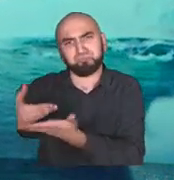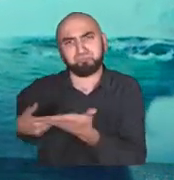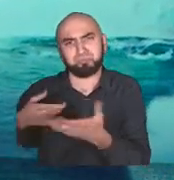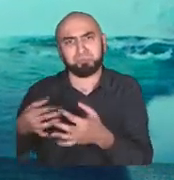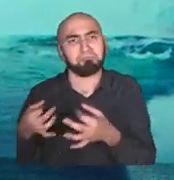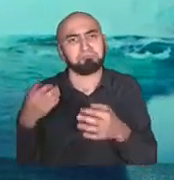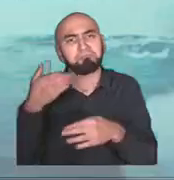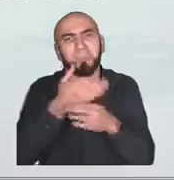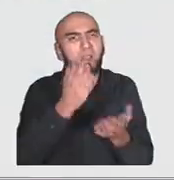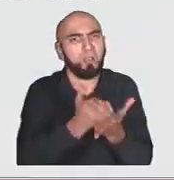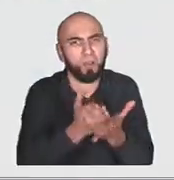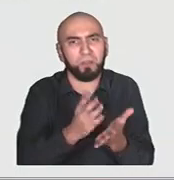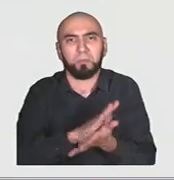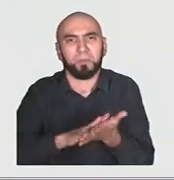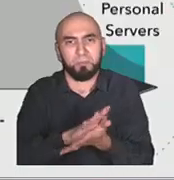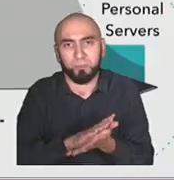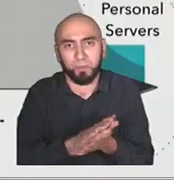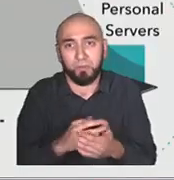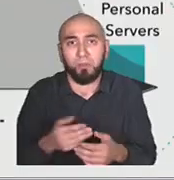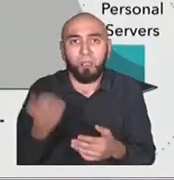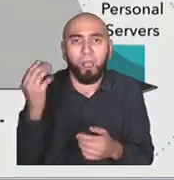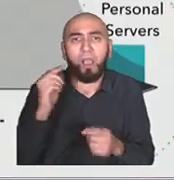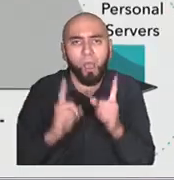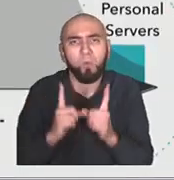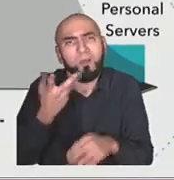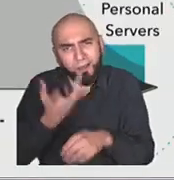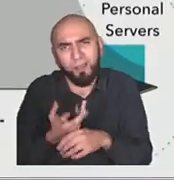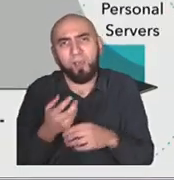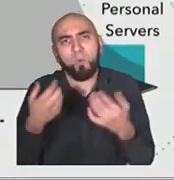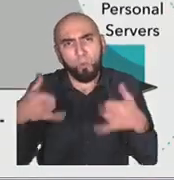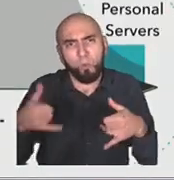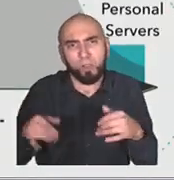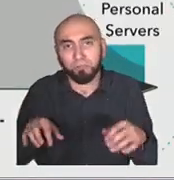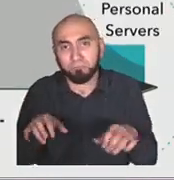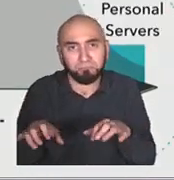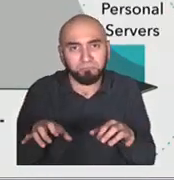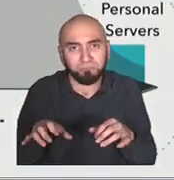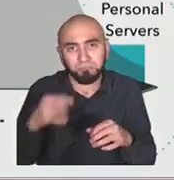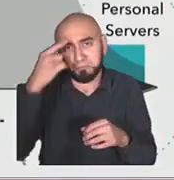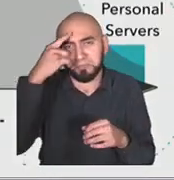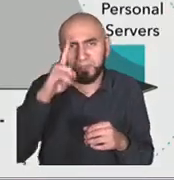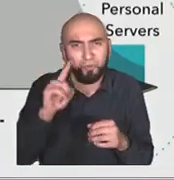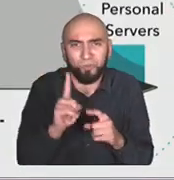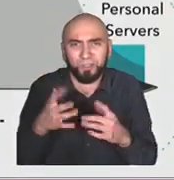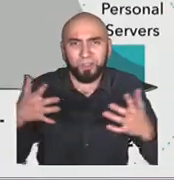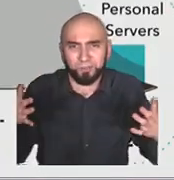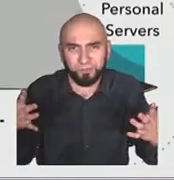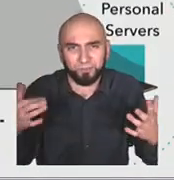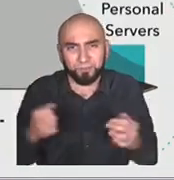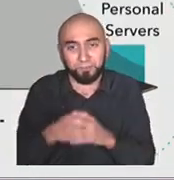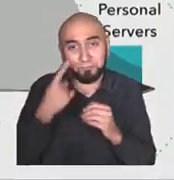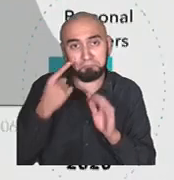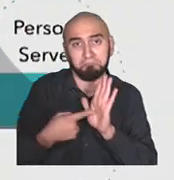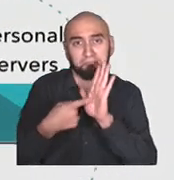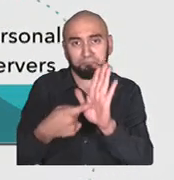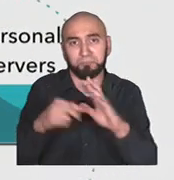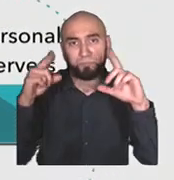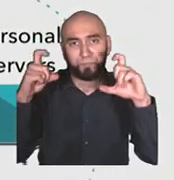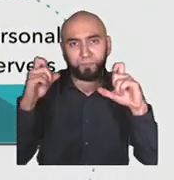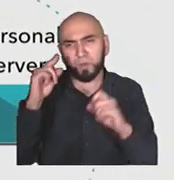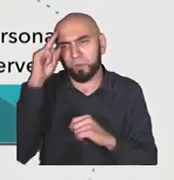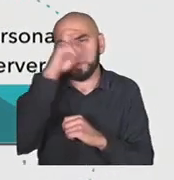played some video games. And maybe this is a complicated graph, but the idea is that early on, computers were far away from you.